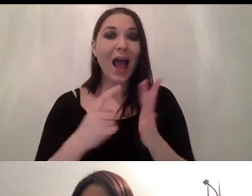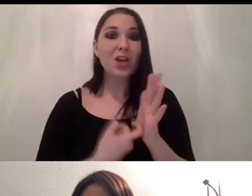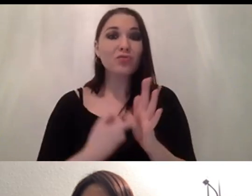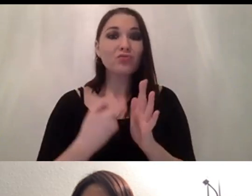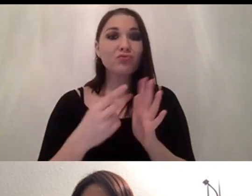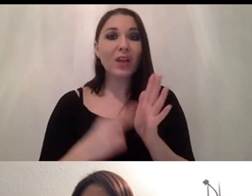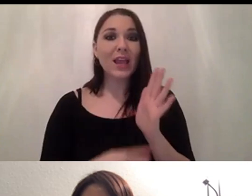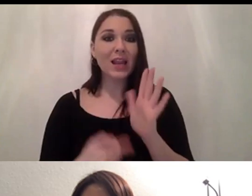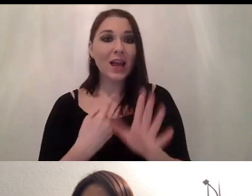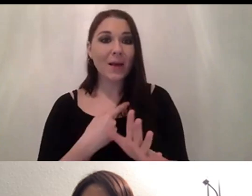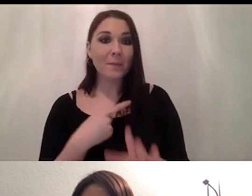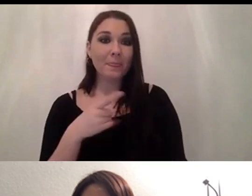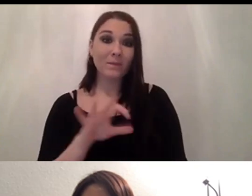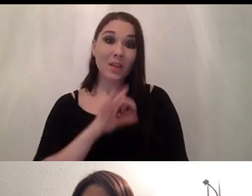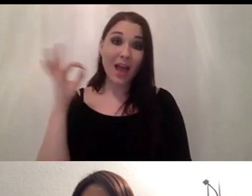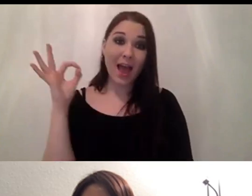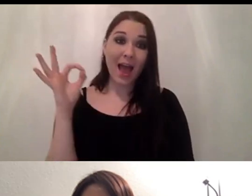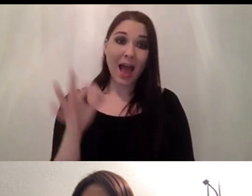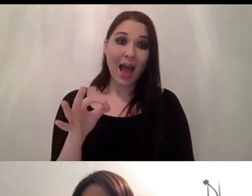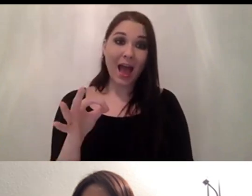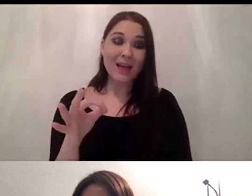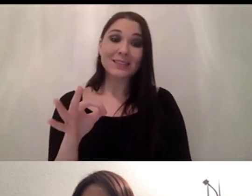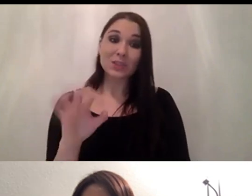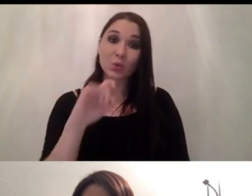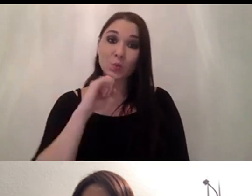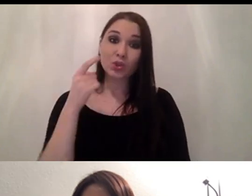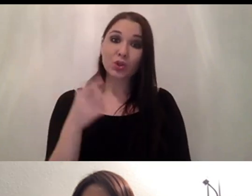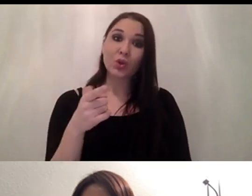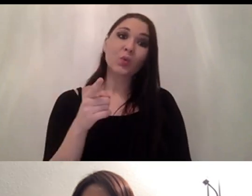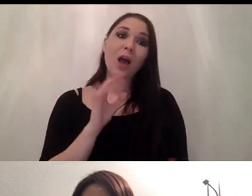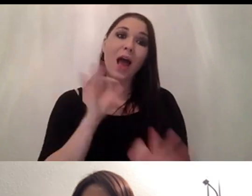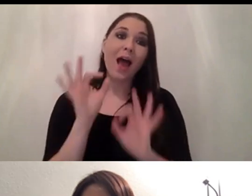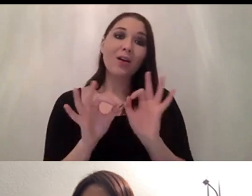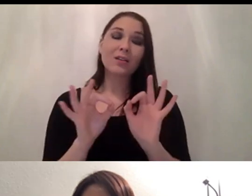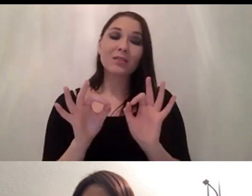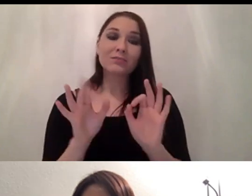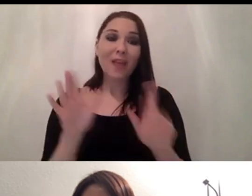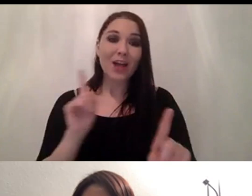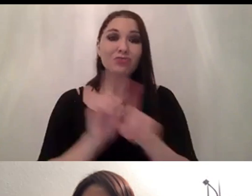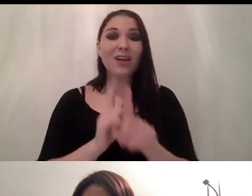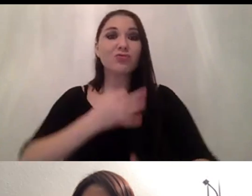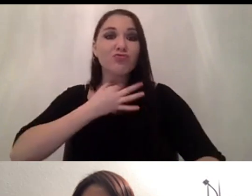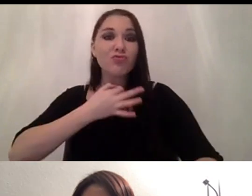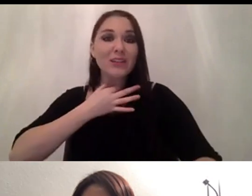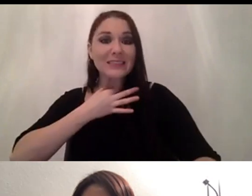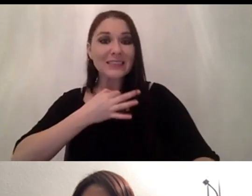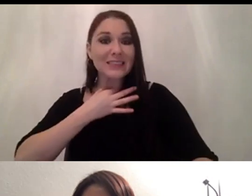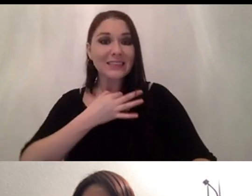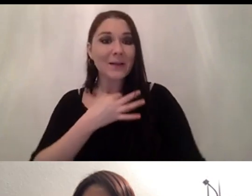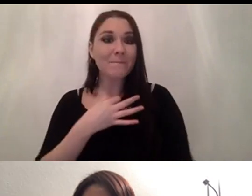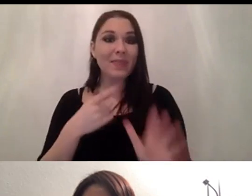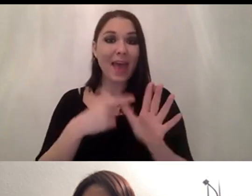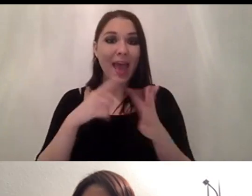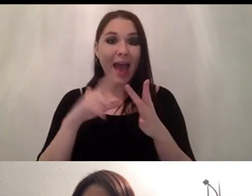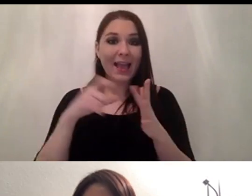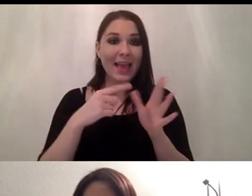she asked would you explicitly explicitly address risks in the ai project canvas and she points out